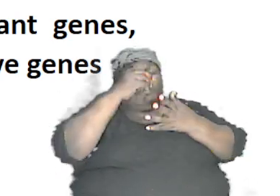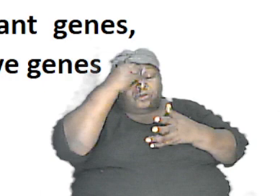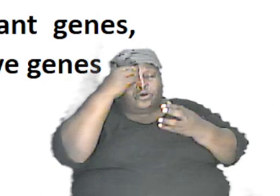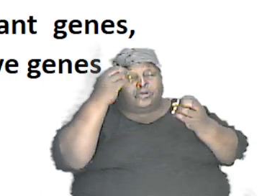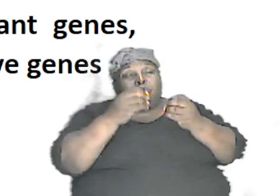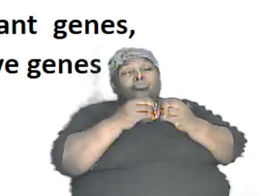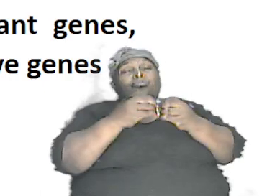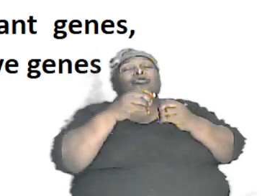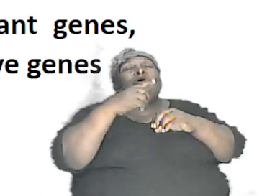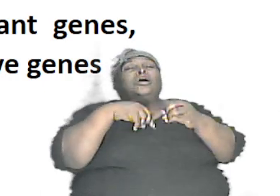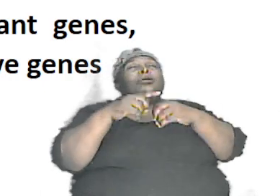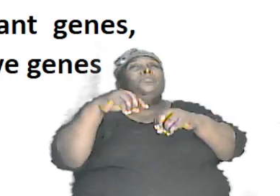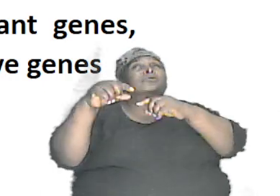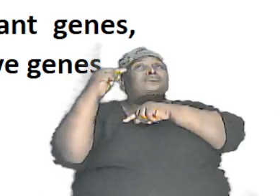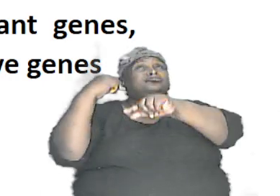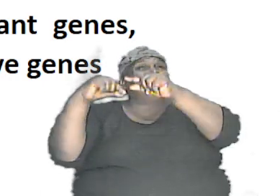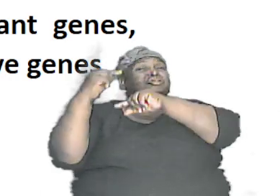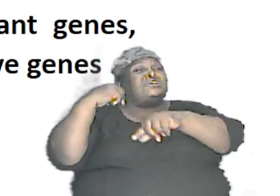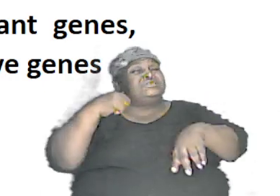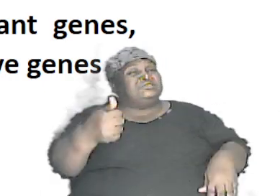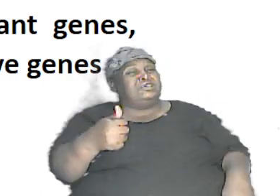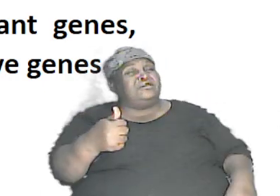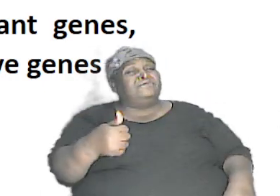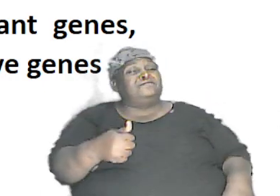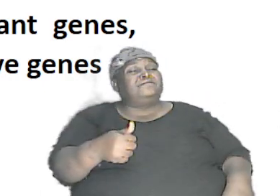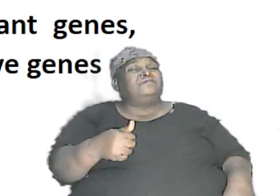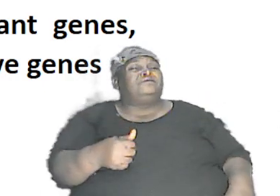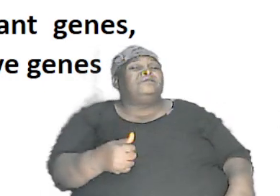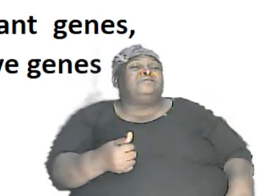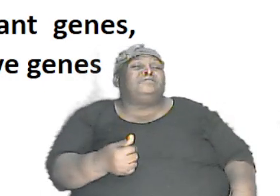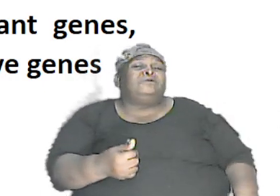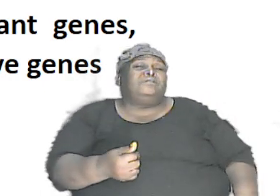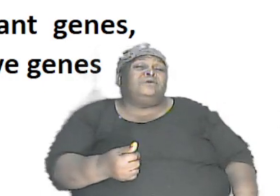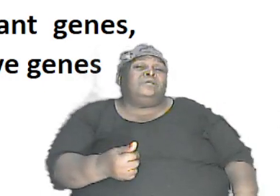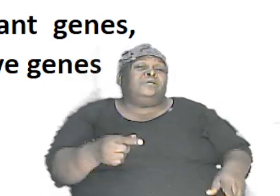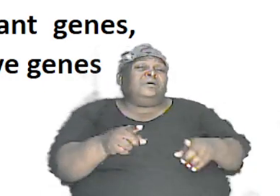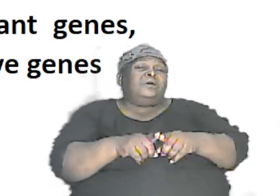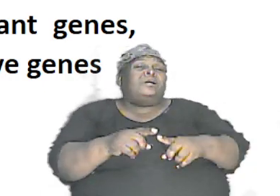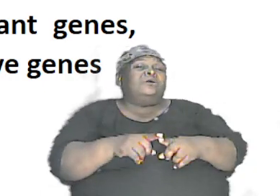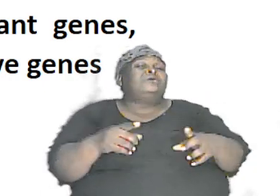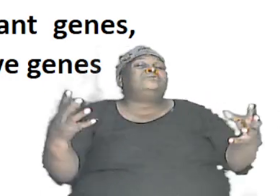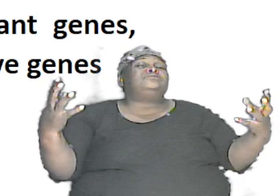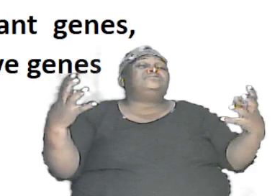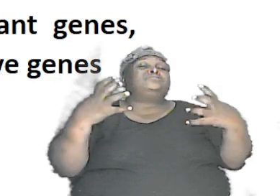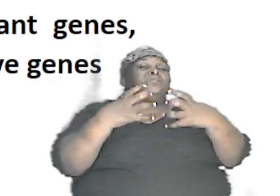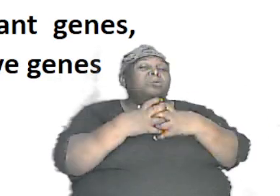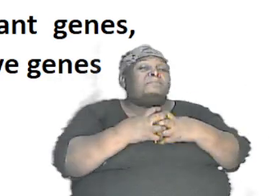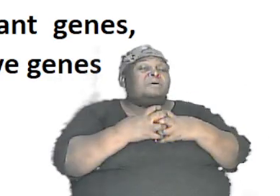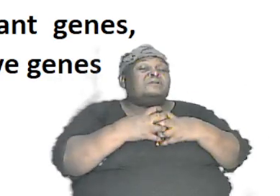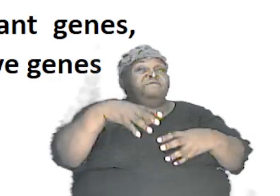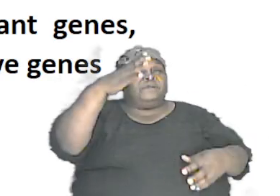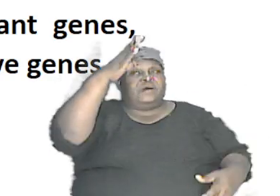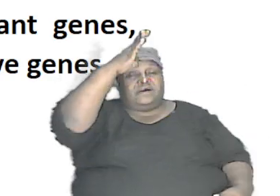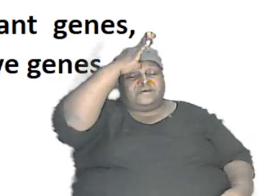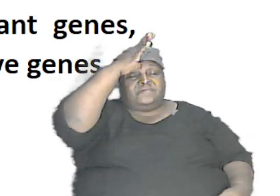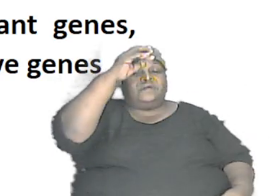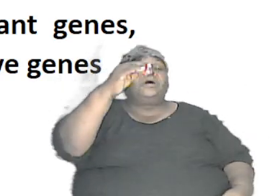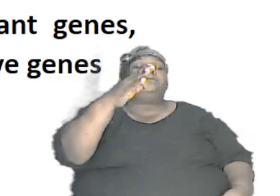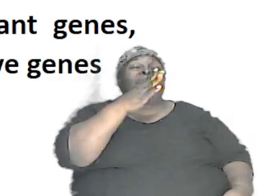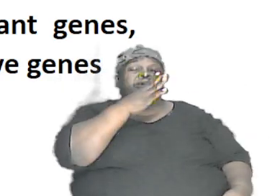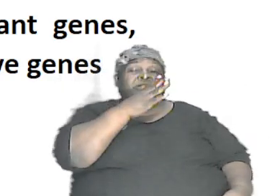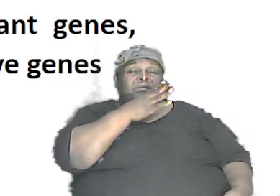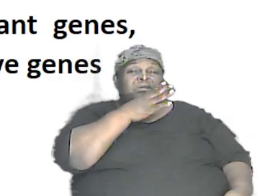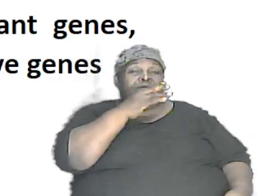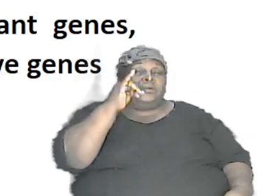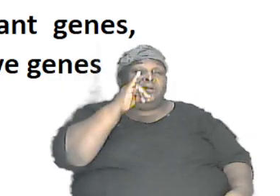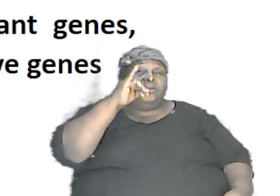the genes themselves we are going to see that as they combine because the father and the mother the